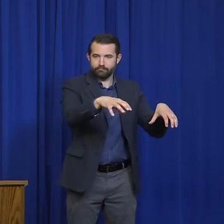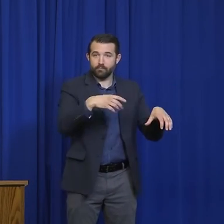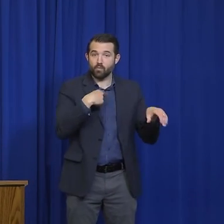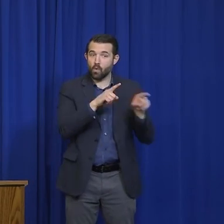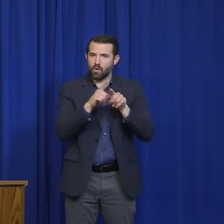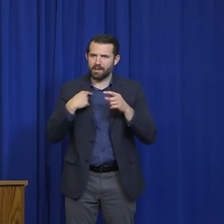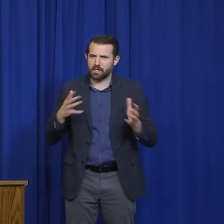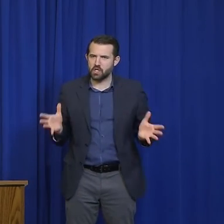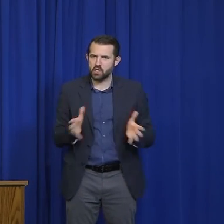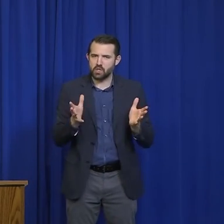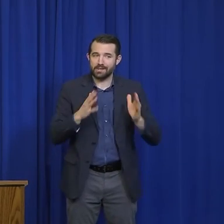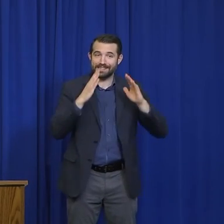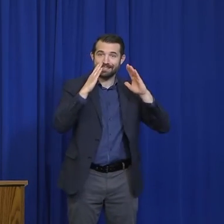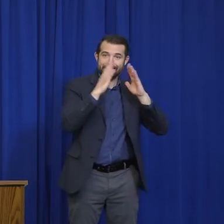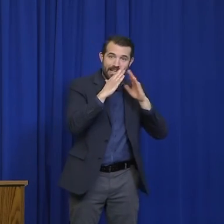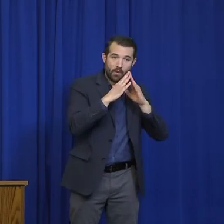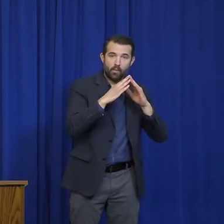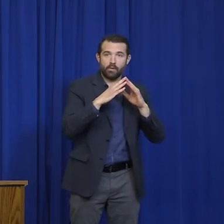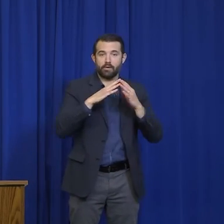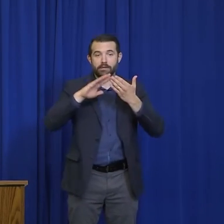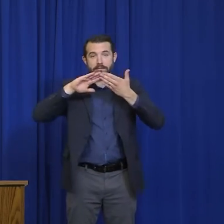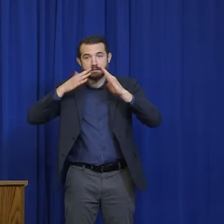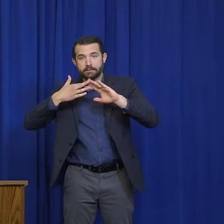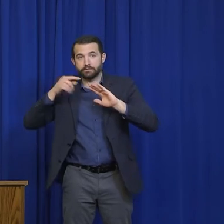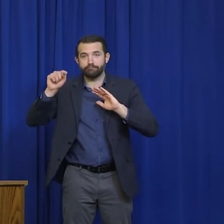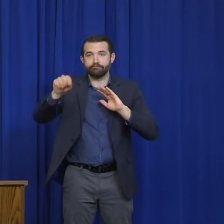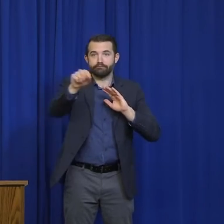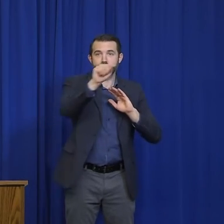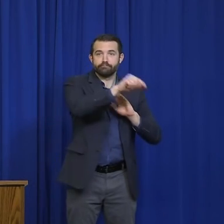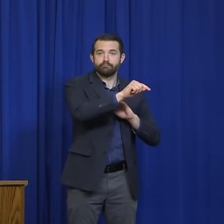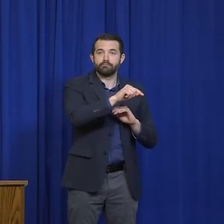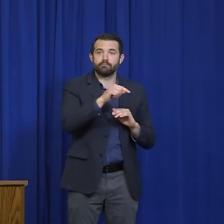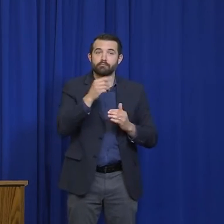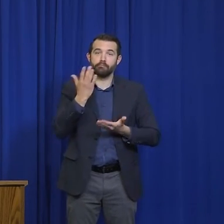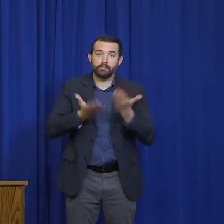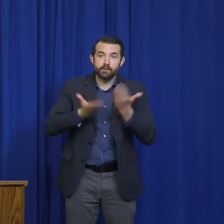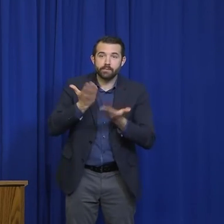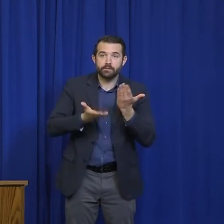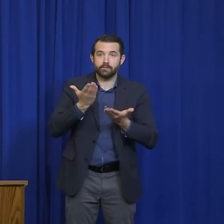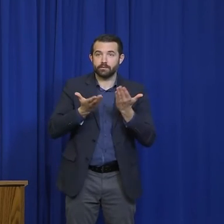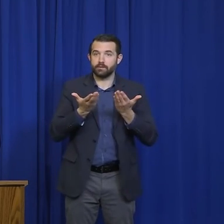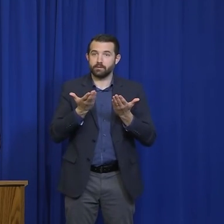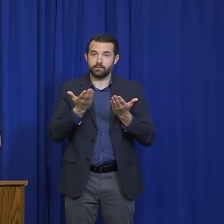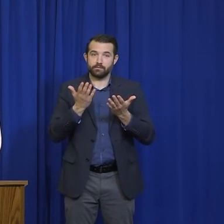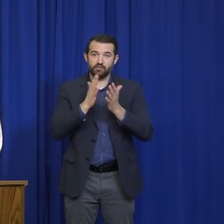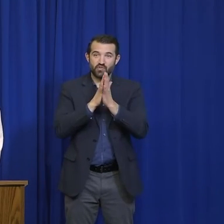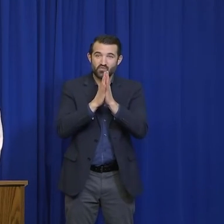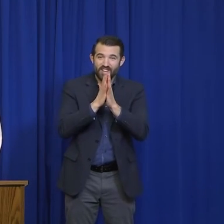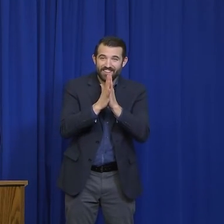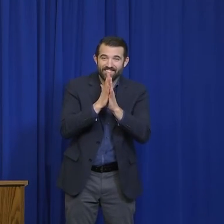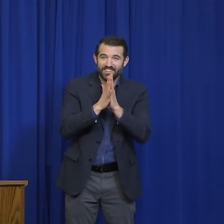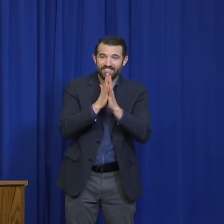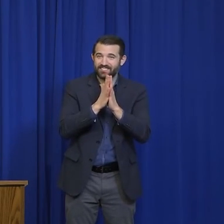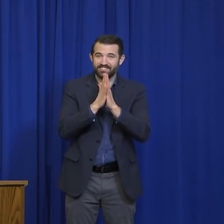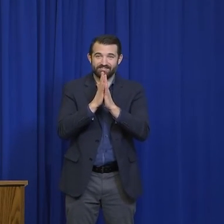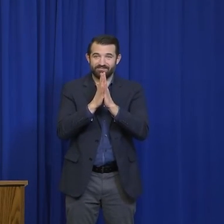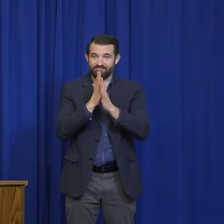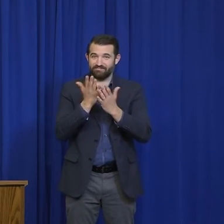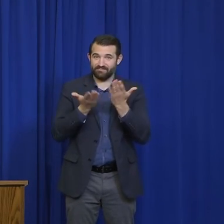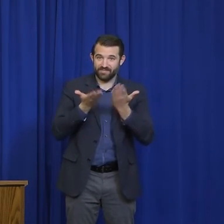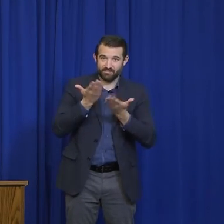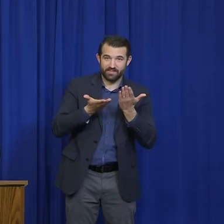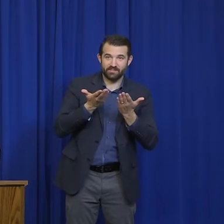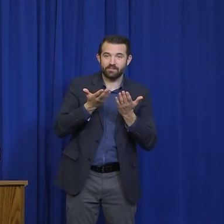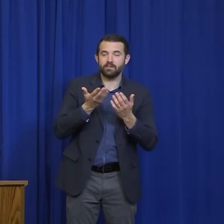traffic patterns, maybe open up some of the streets in busy areas of town, so you have a